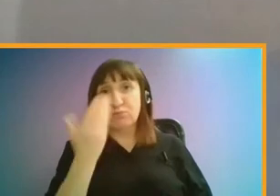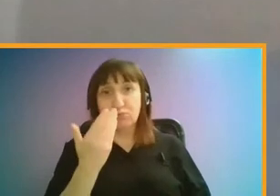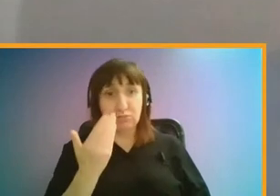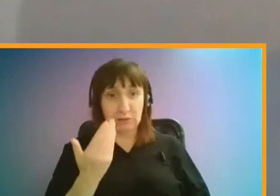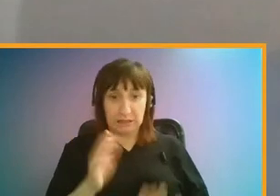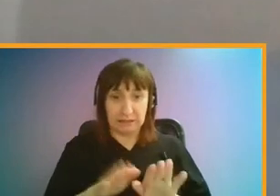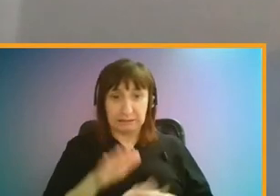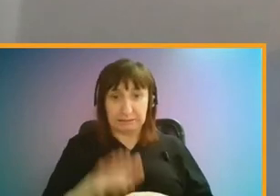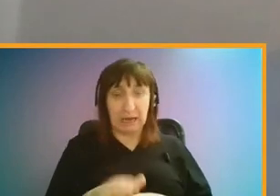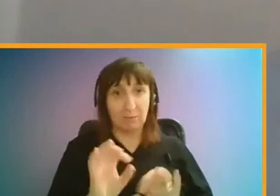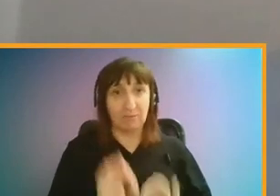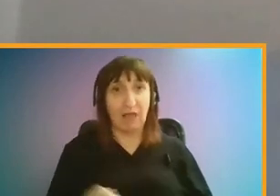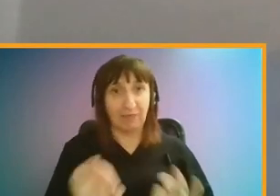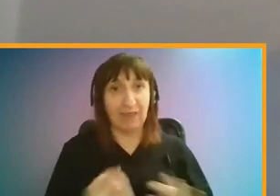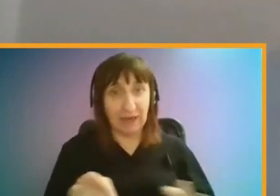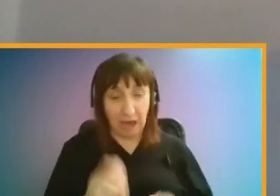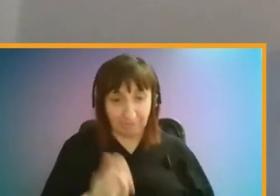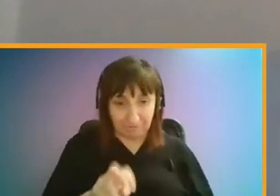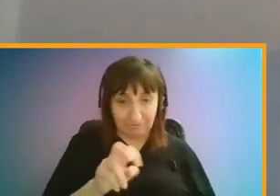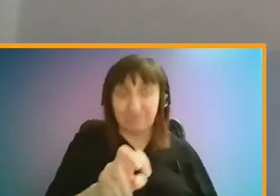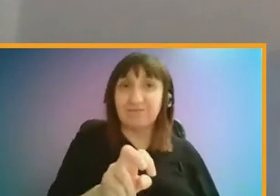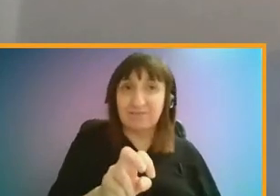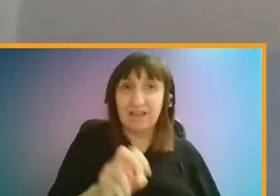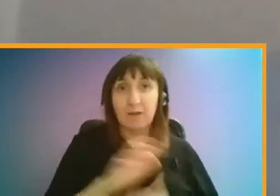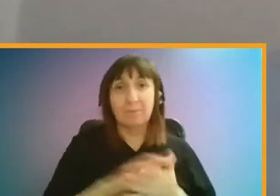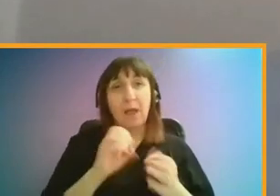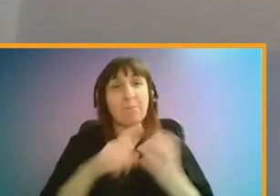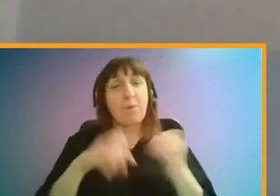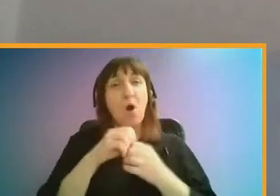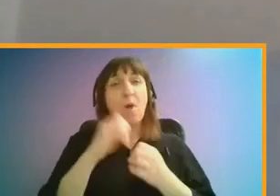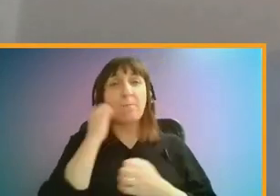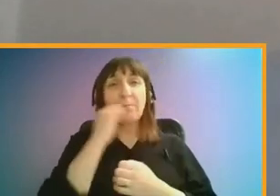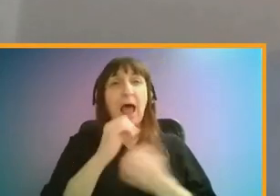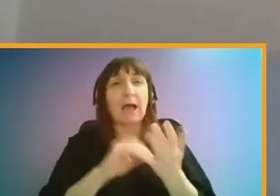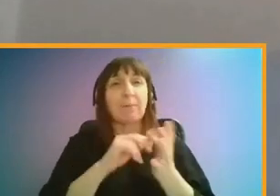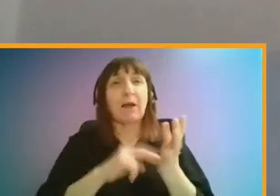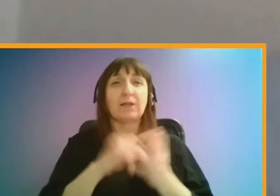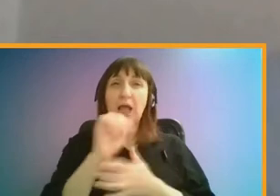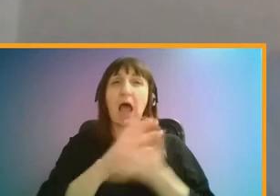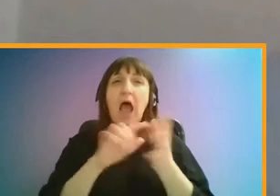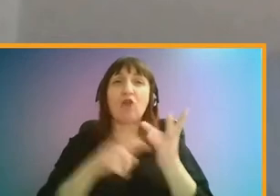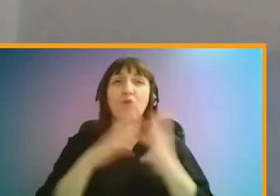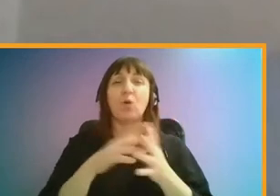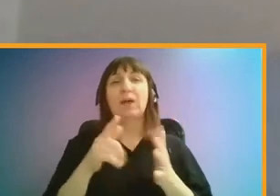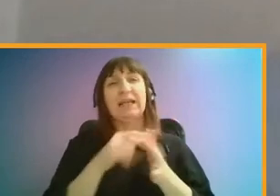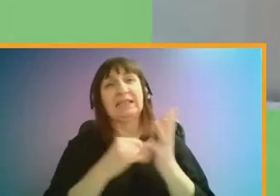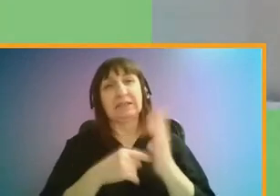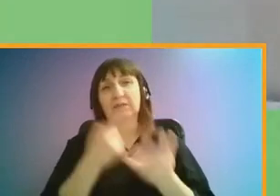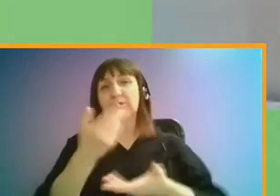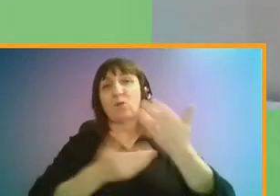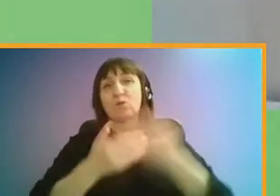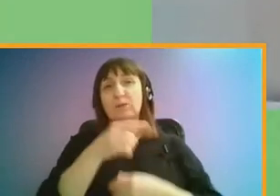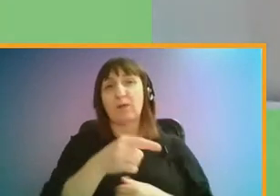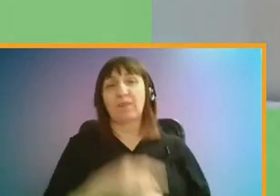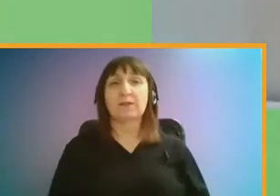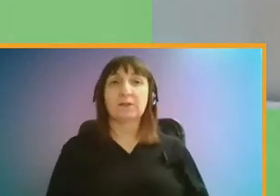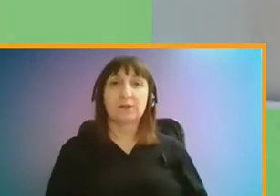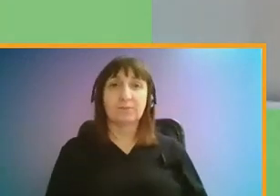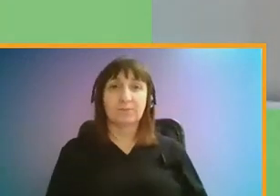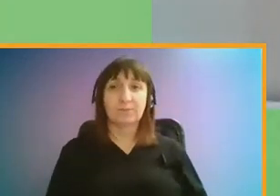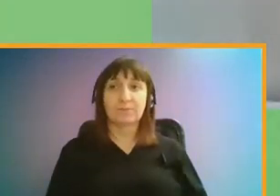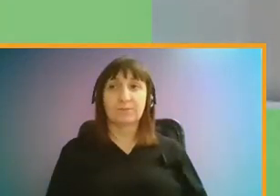including the case of Stanmore Station. Bob Blackman, the MP for Harrow East spoke to us about this. In my constituency